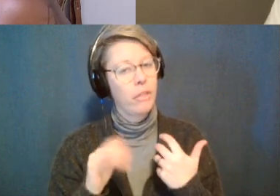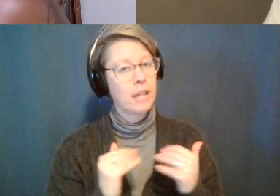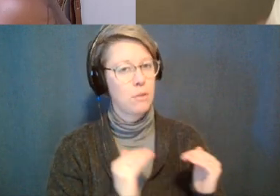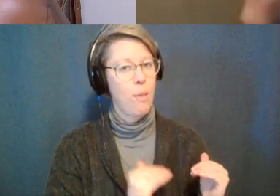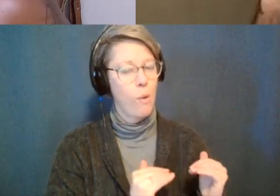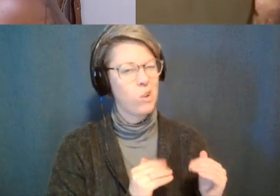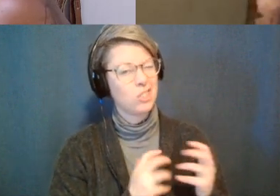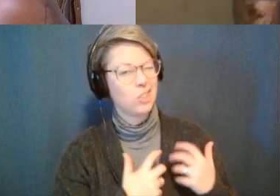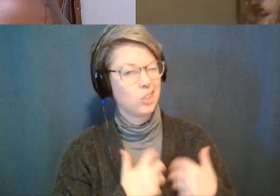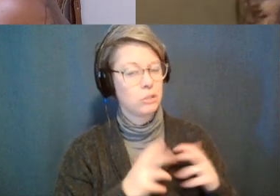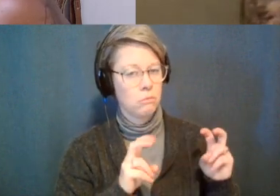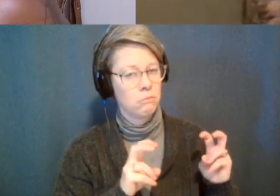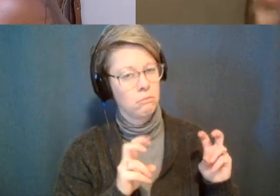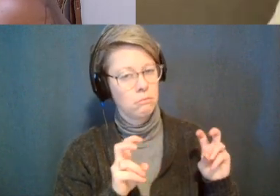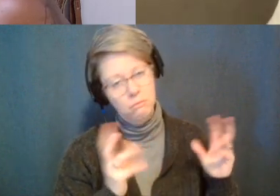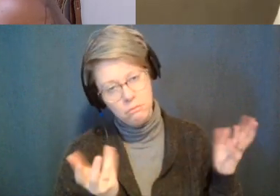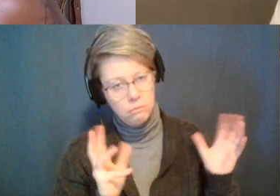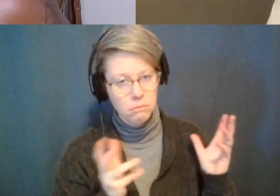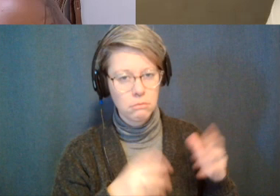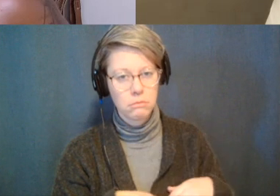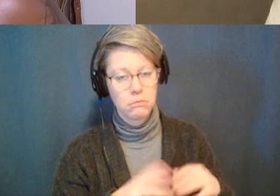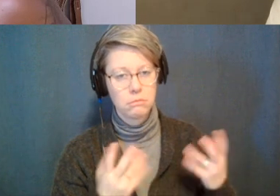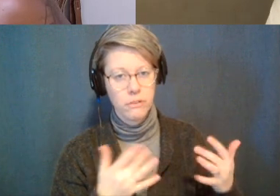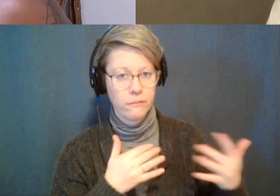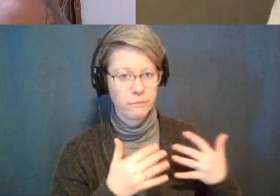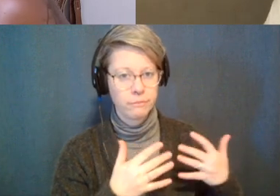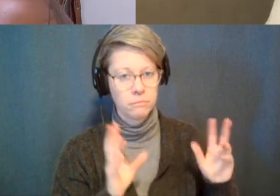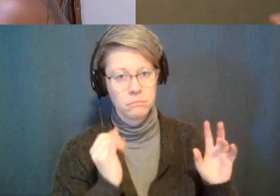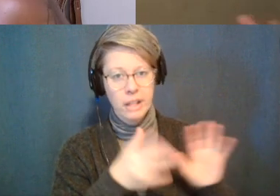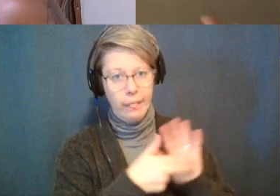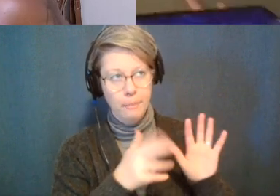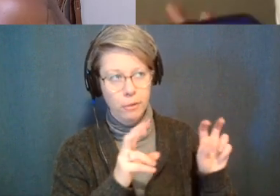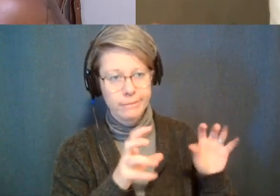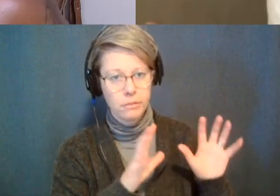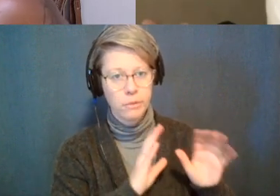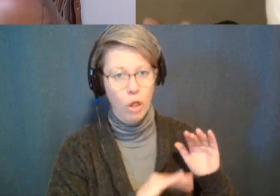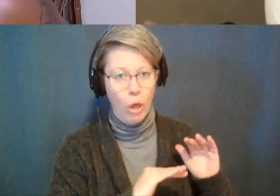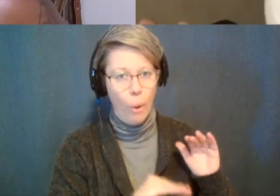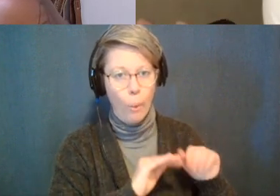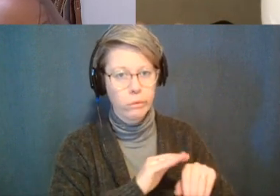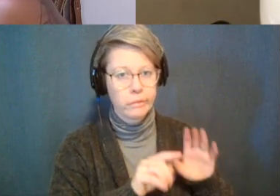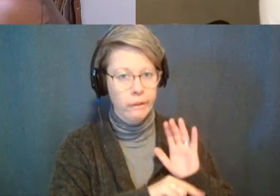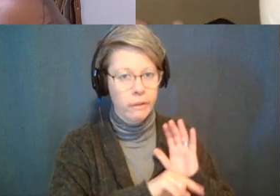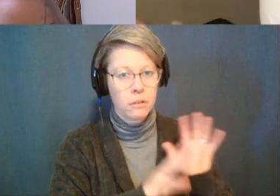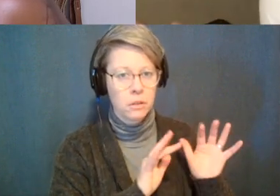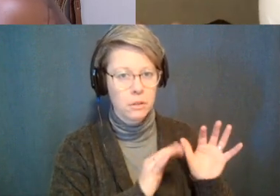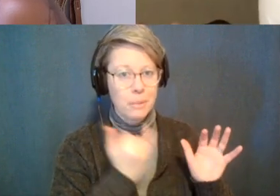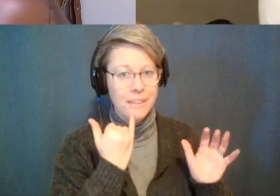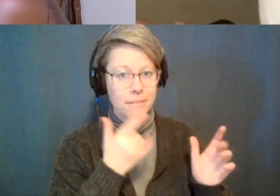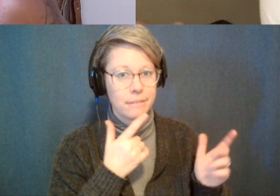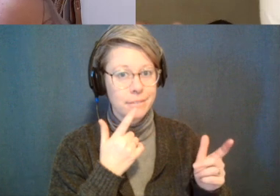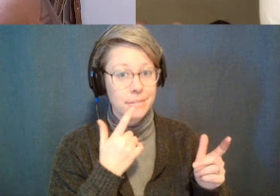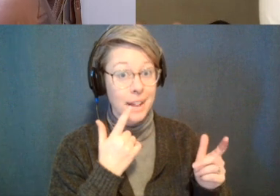quote-unquote lower frequency if you wanted to label it as such um and then yeah if you if you literally